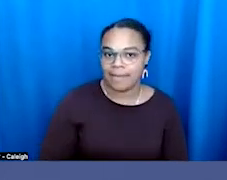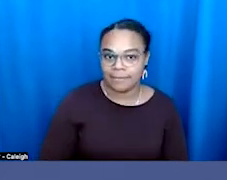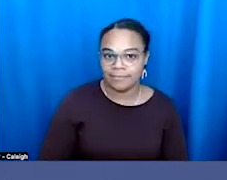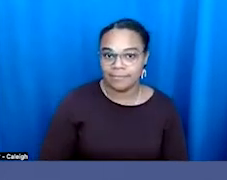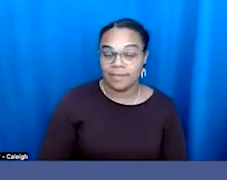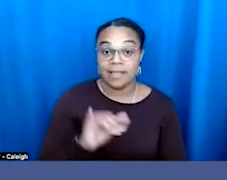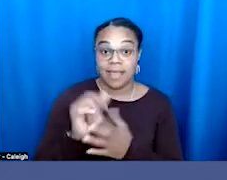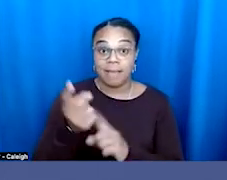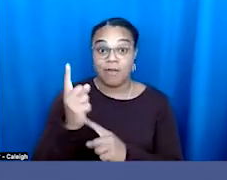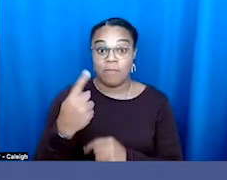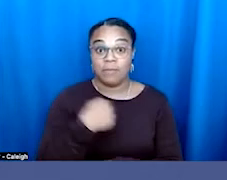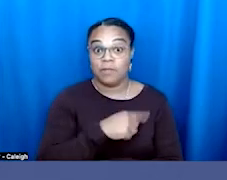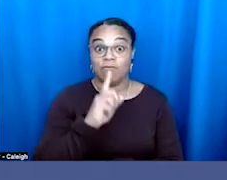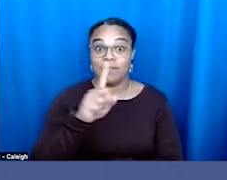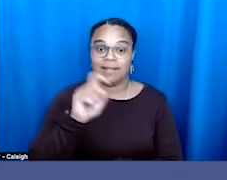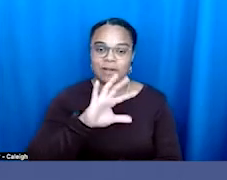really need all hands on Dad.